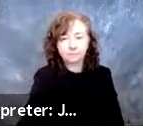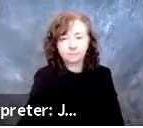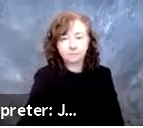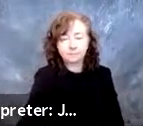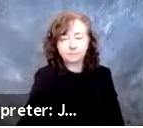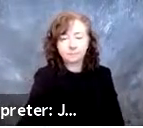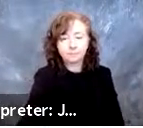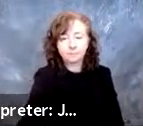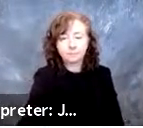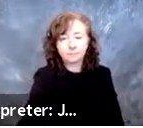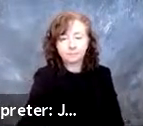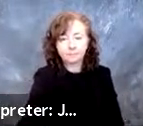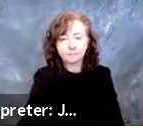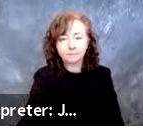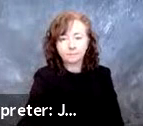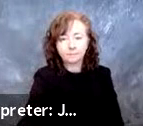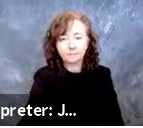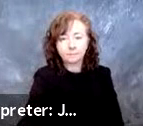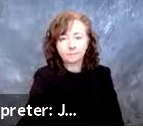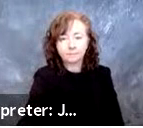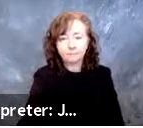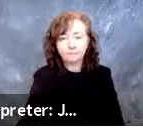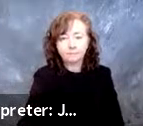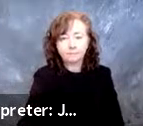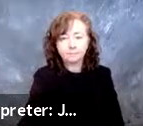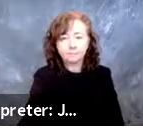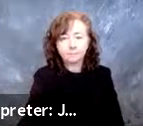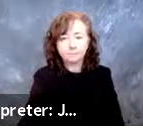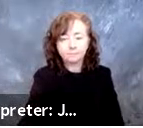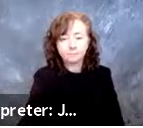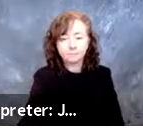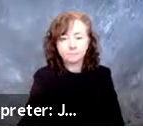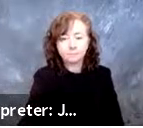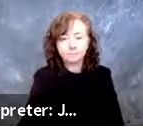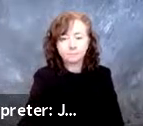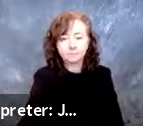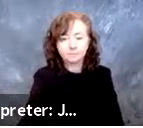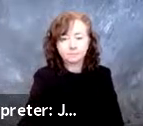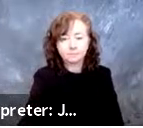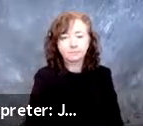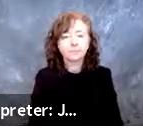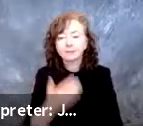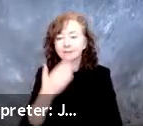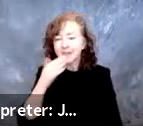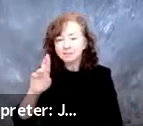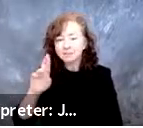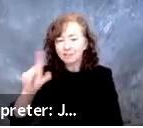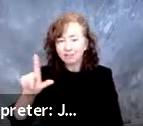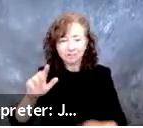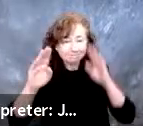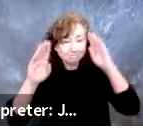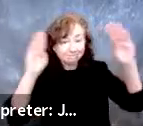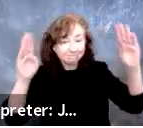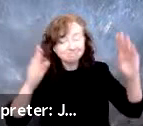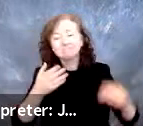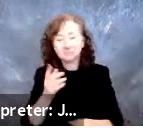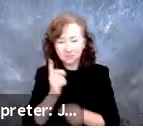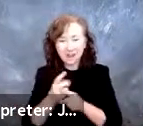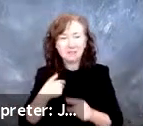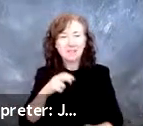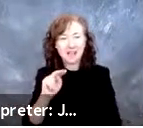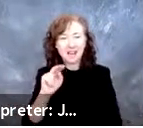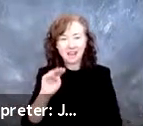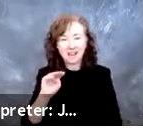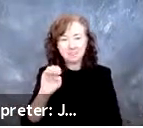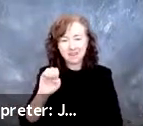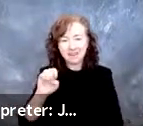Thank you, Randall, and good afternoon, everyone. I am with the National Mobility Equipment Dealers Association,